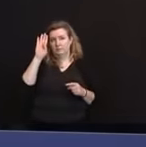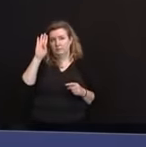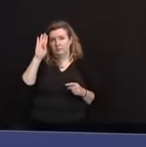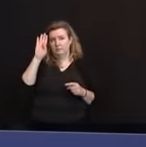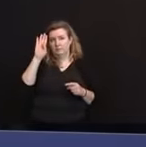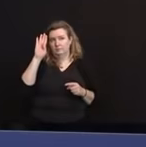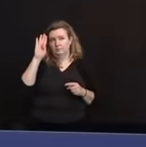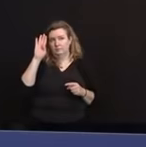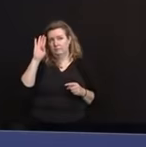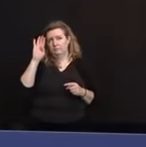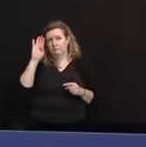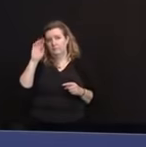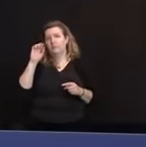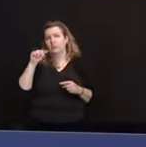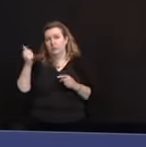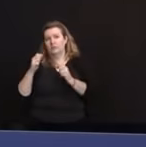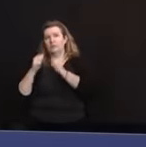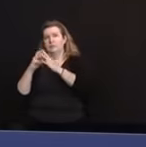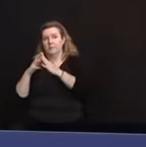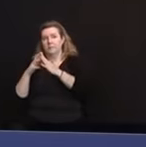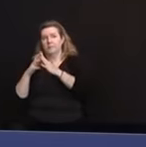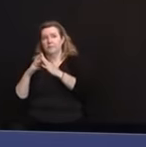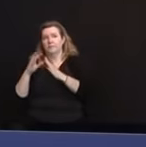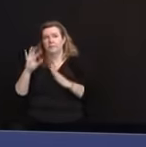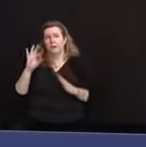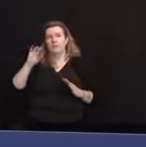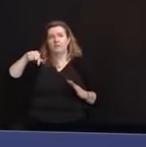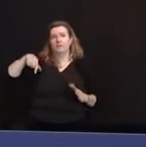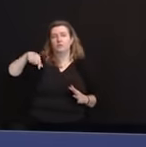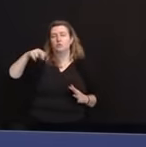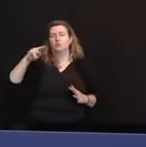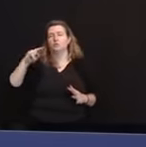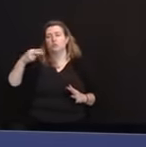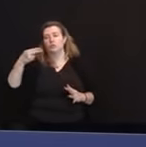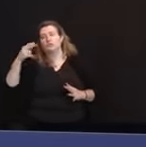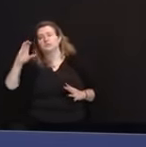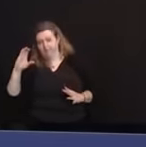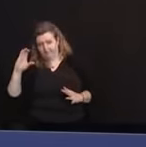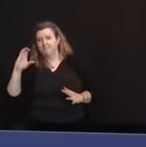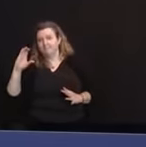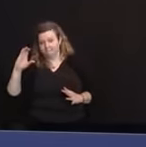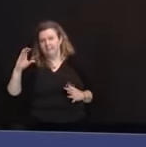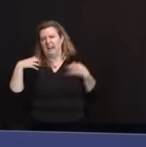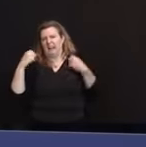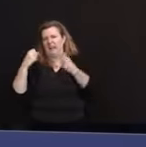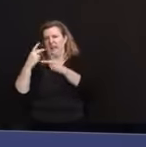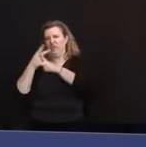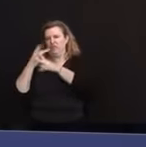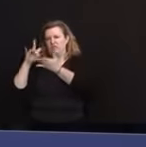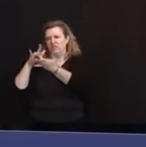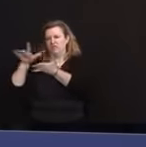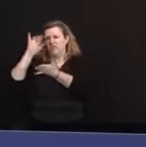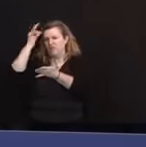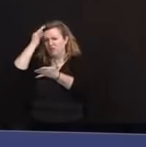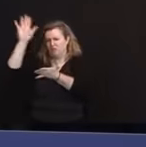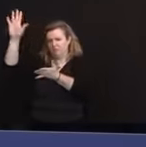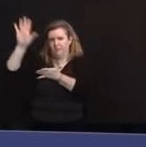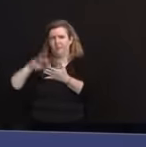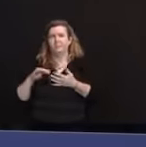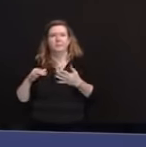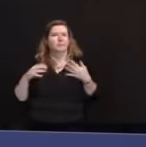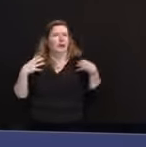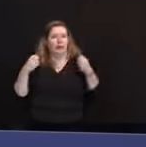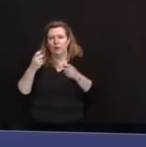FQHCs. Boosting vaccine confidence among healthcare workers is critical. They are trusted by patients